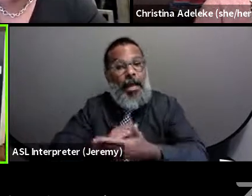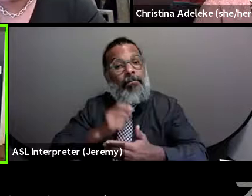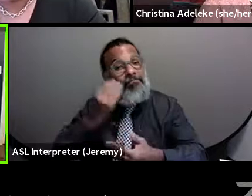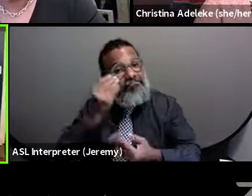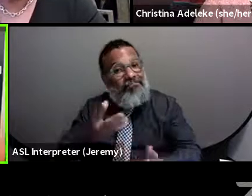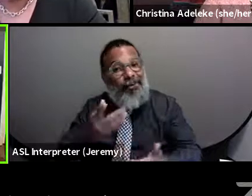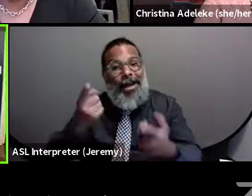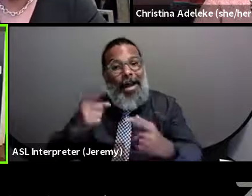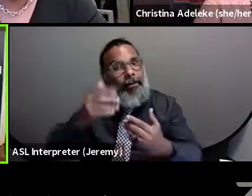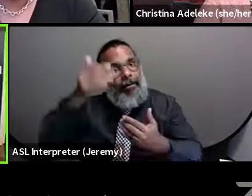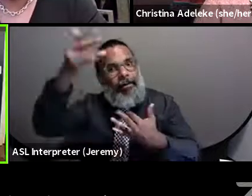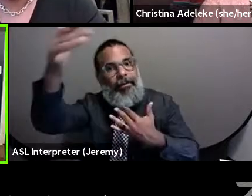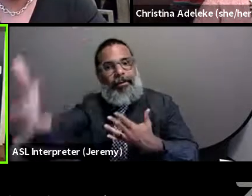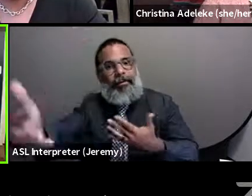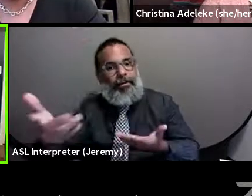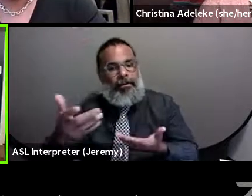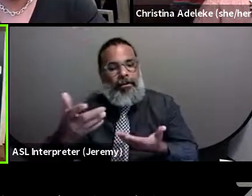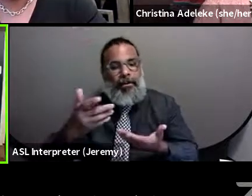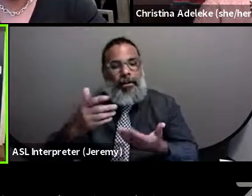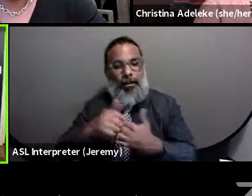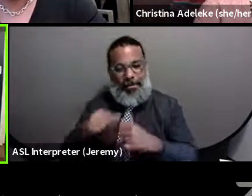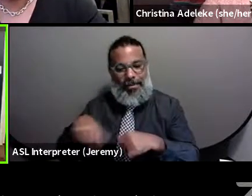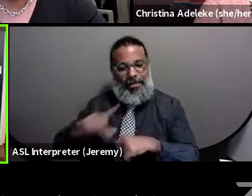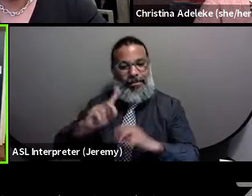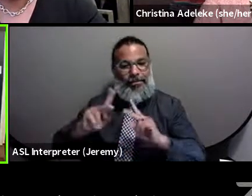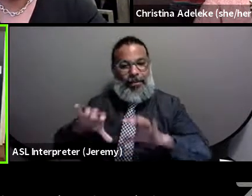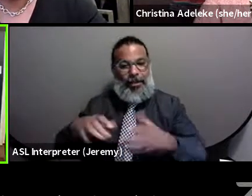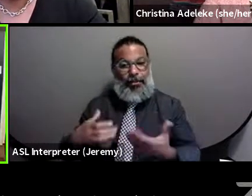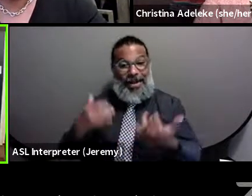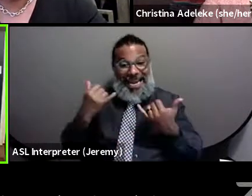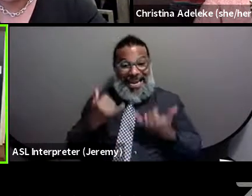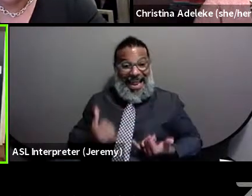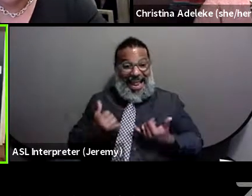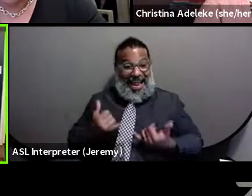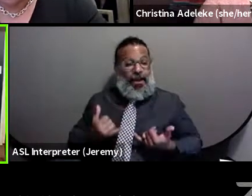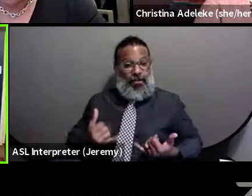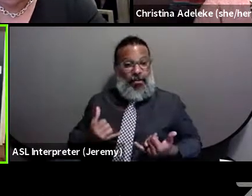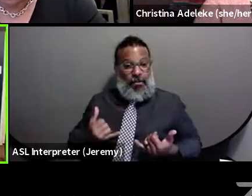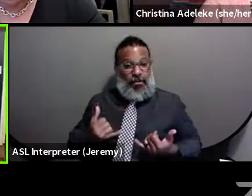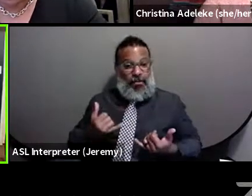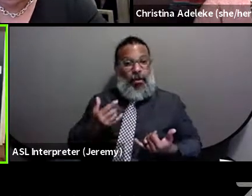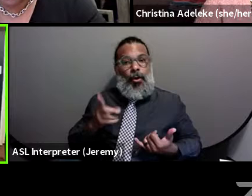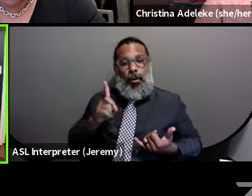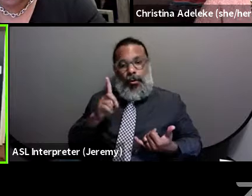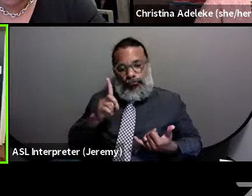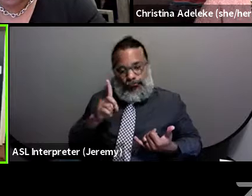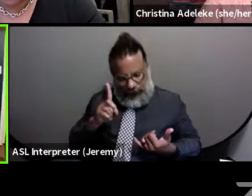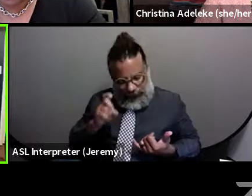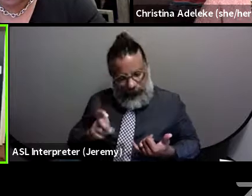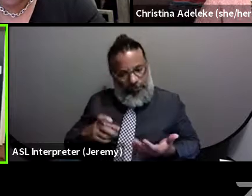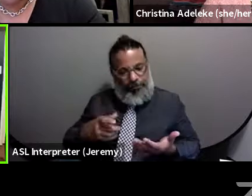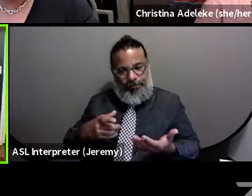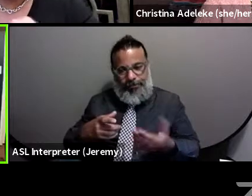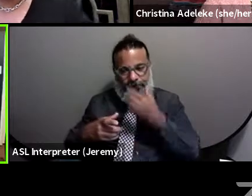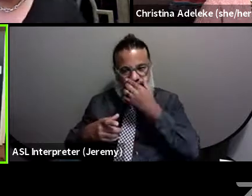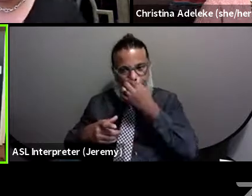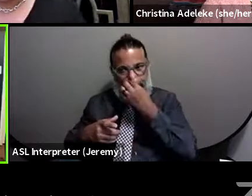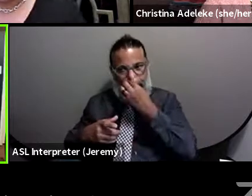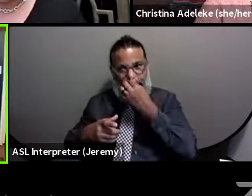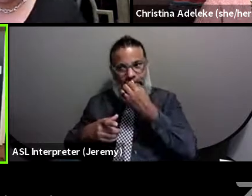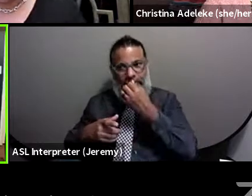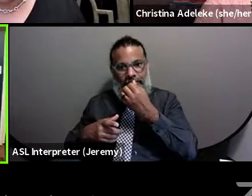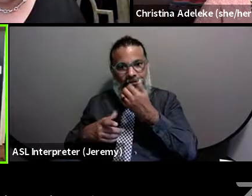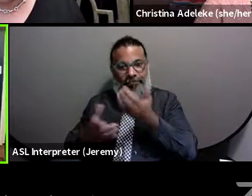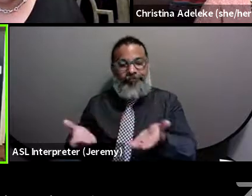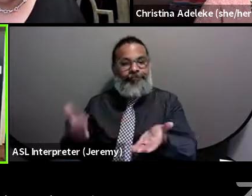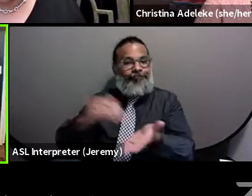the, you know, in the future with this aging population. But now, at this time, we do need to raise, you know, the bargain